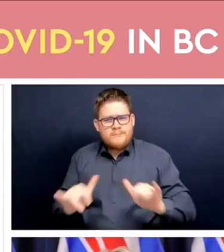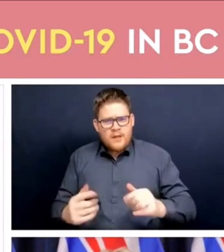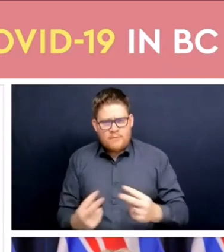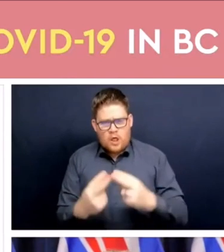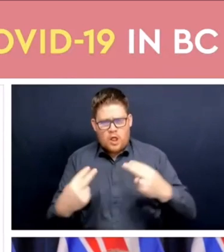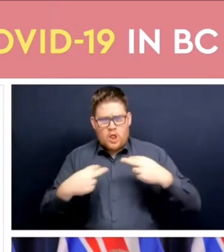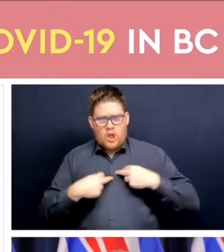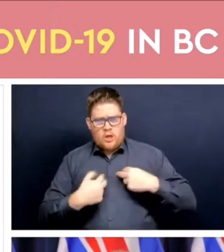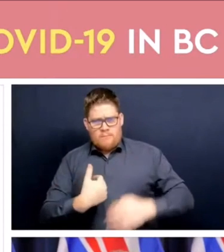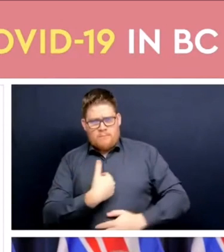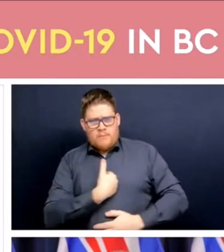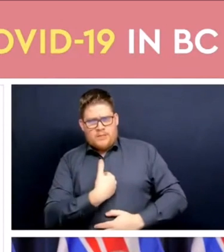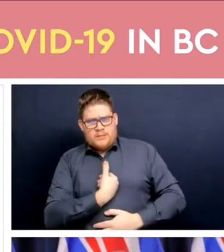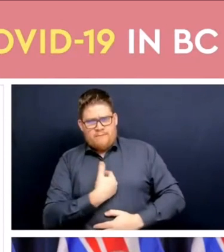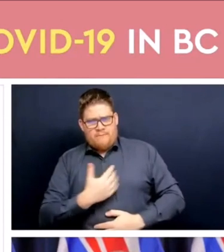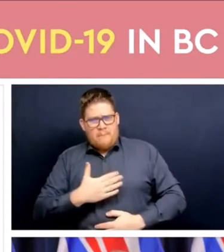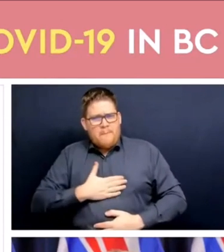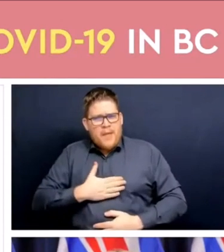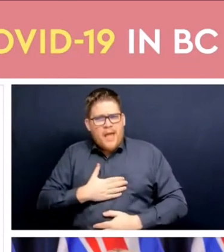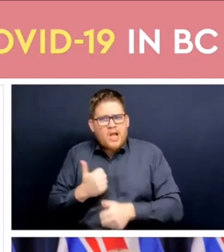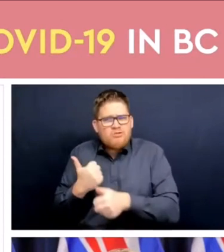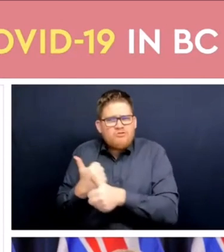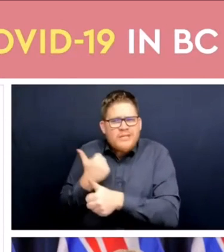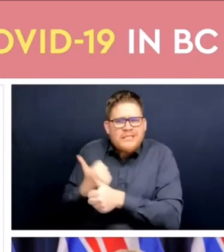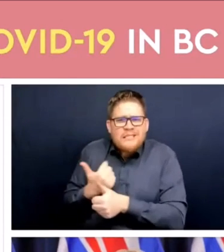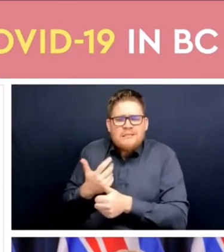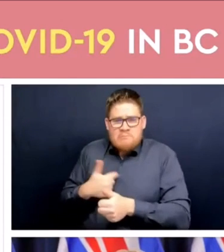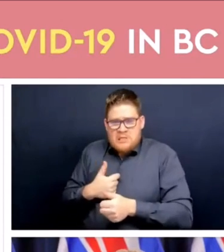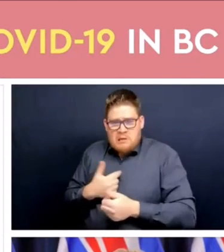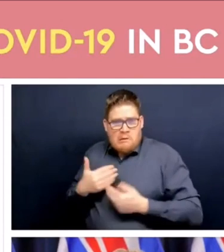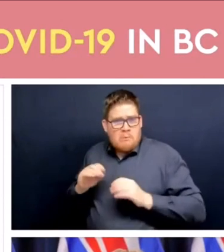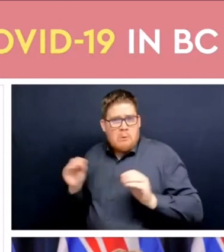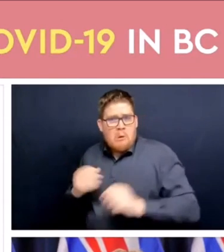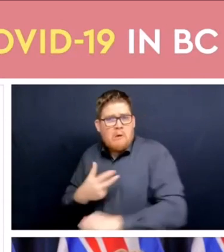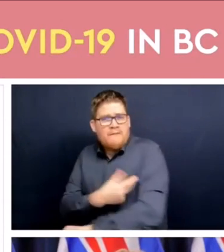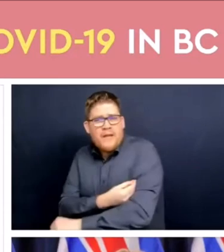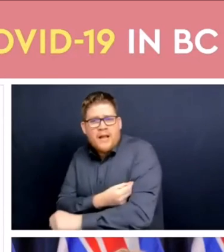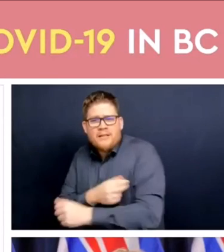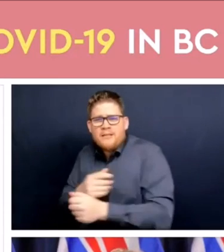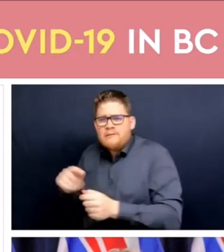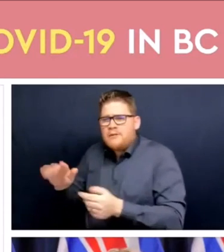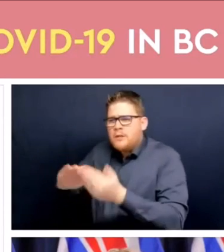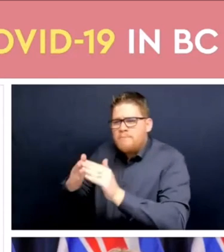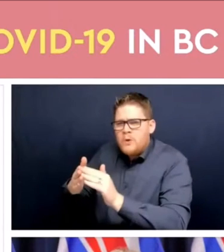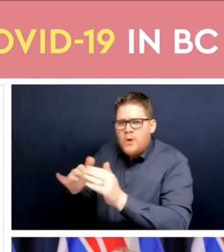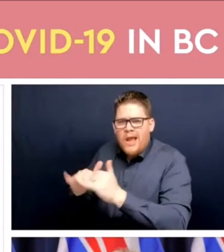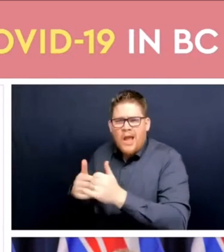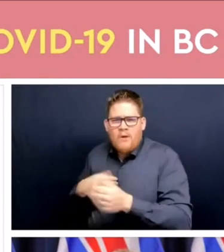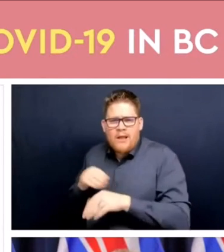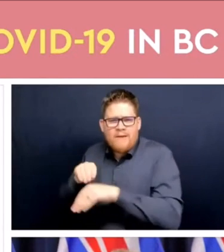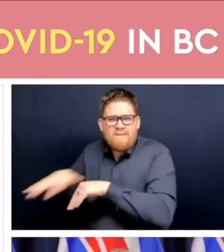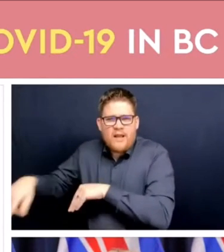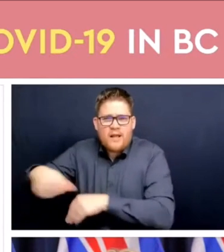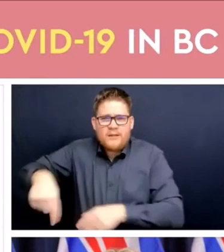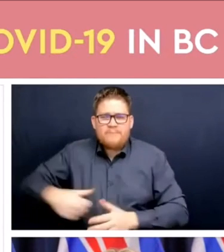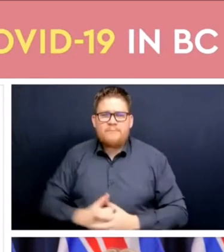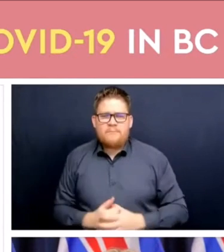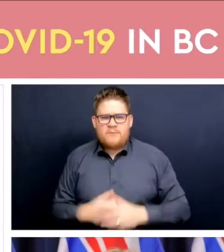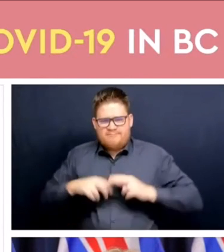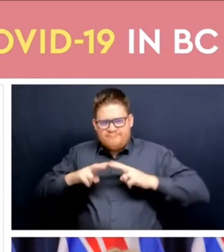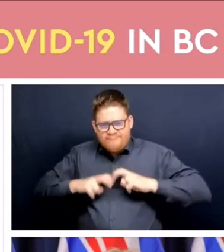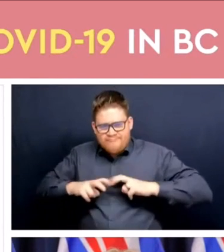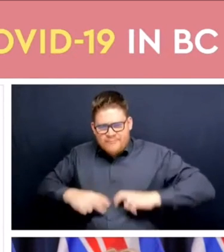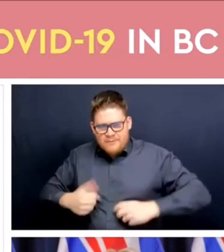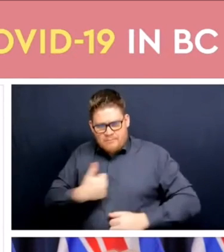and the risk in our community around us and the specific actions that we all need to take to protect those most at risk of